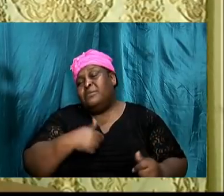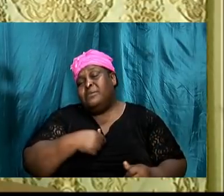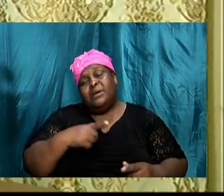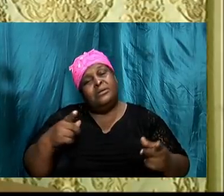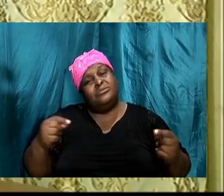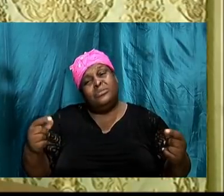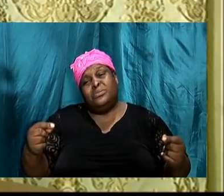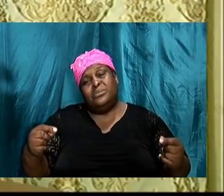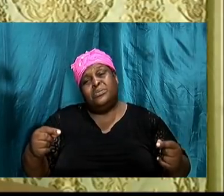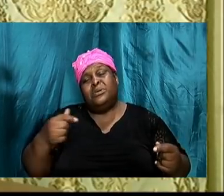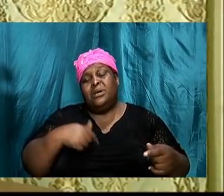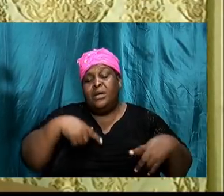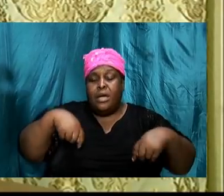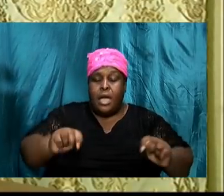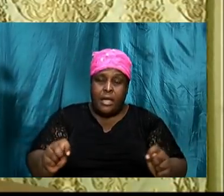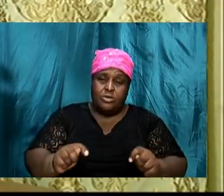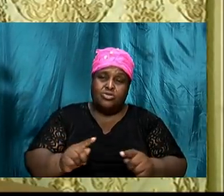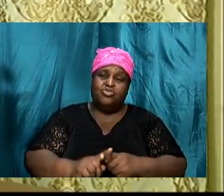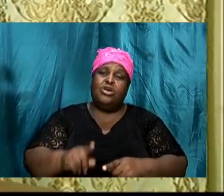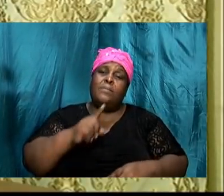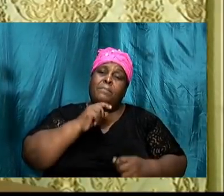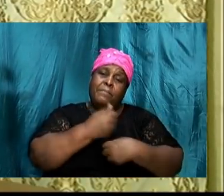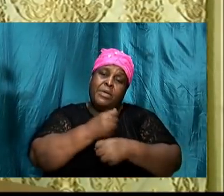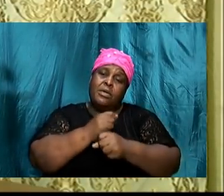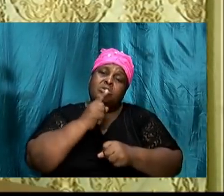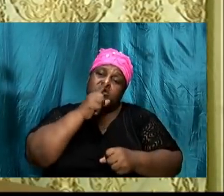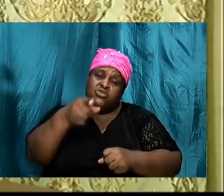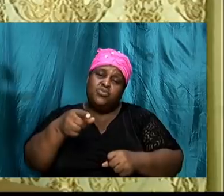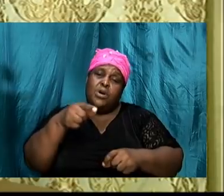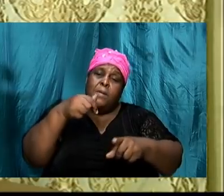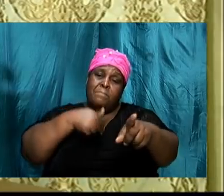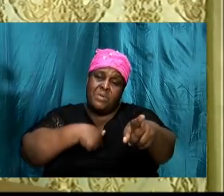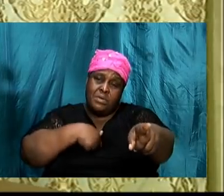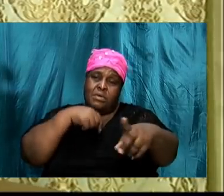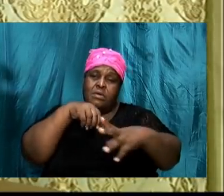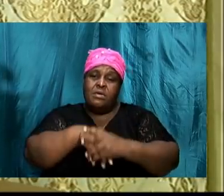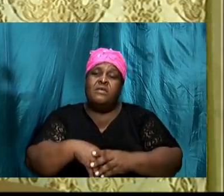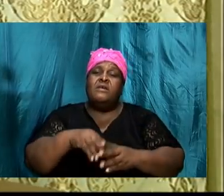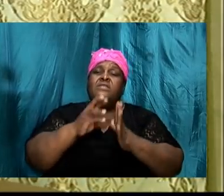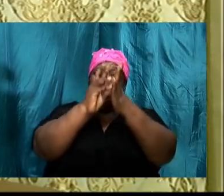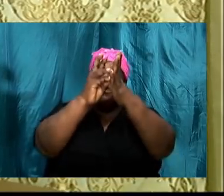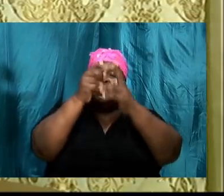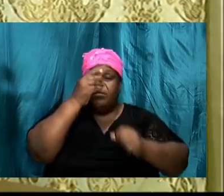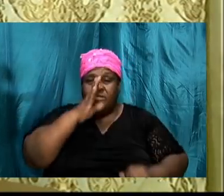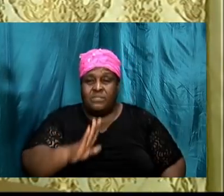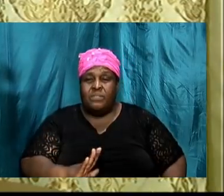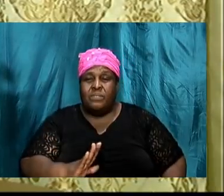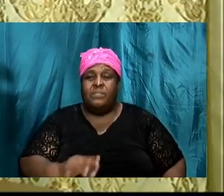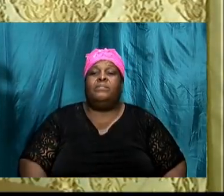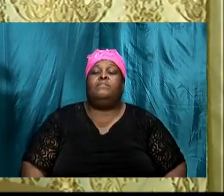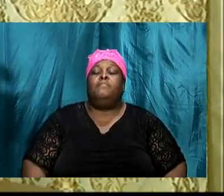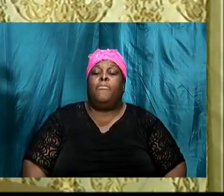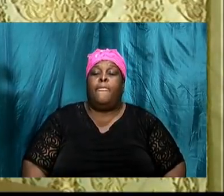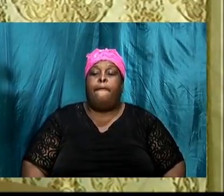I should try to make sure that I am in the will of God. Now, we don't talk about,